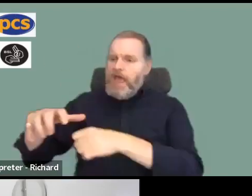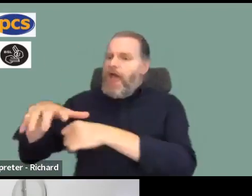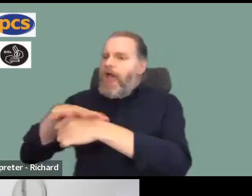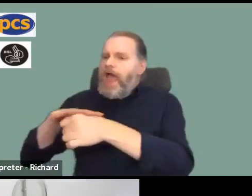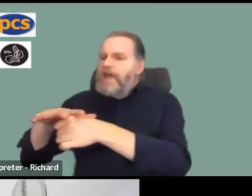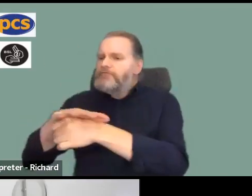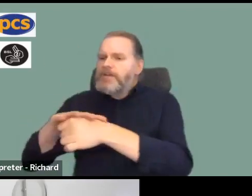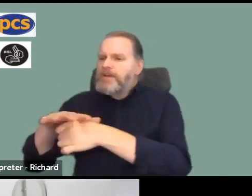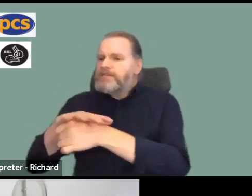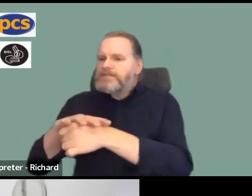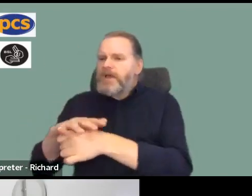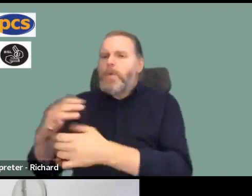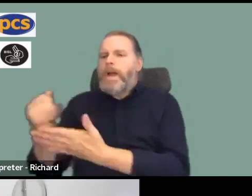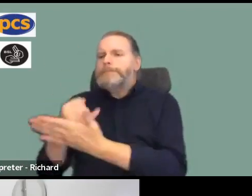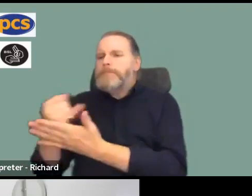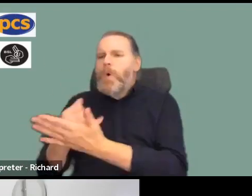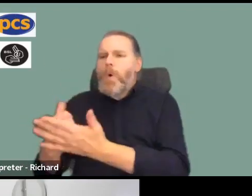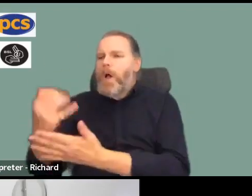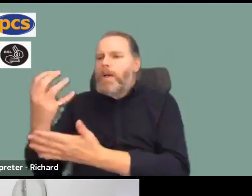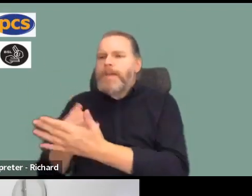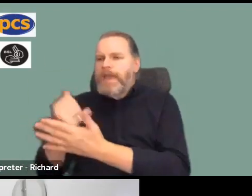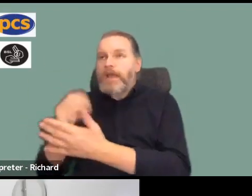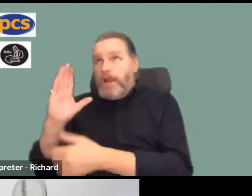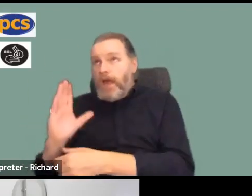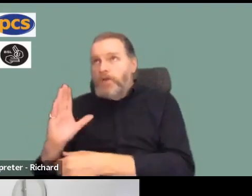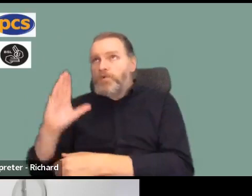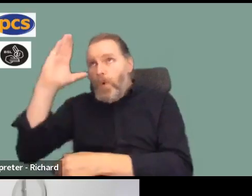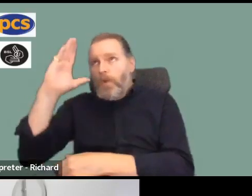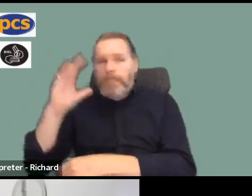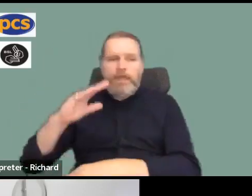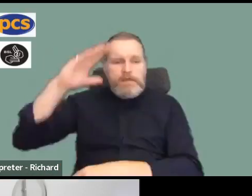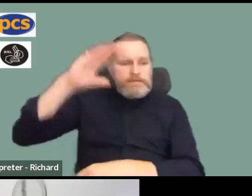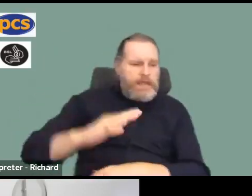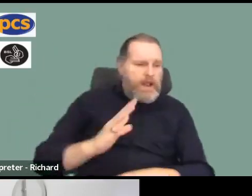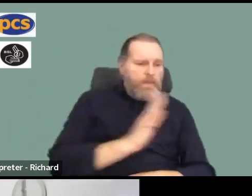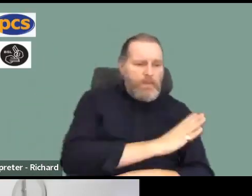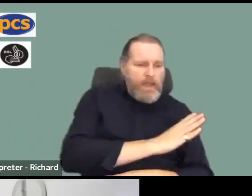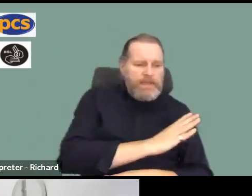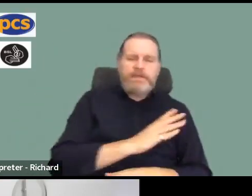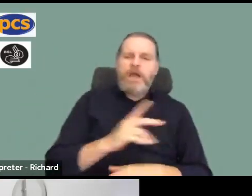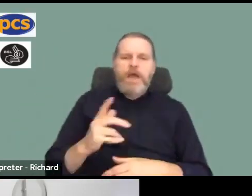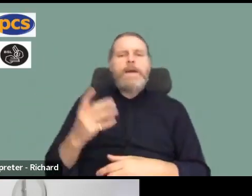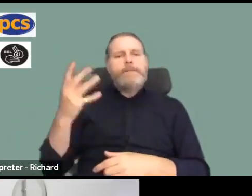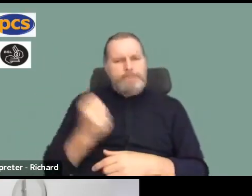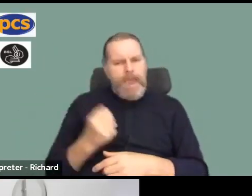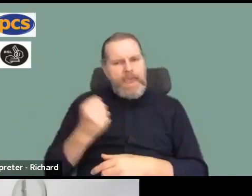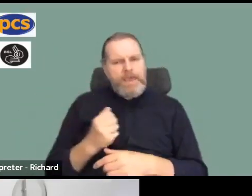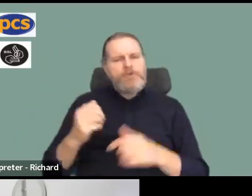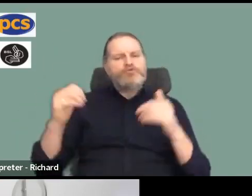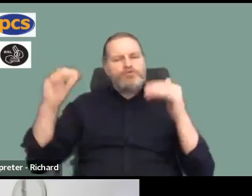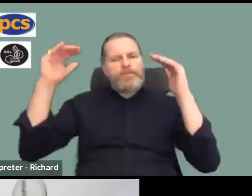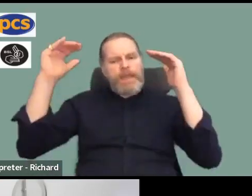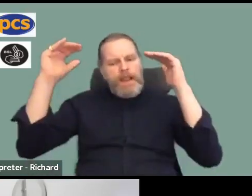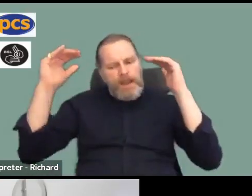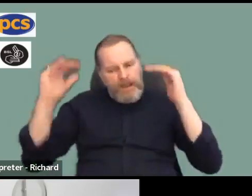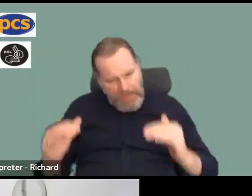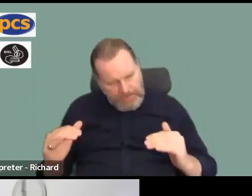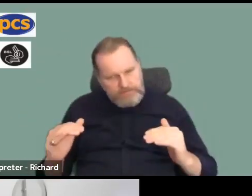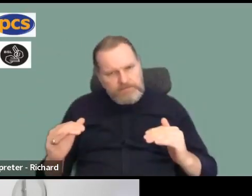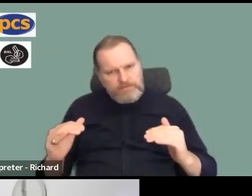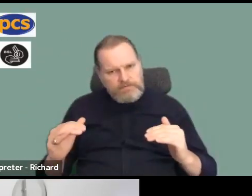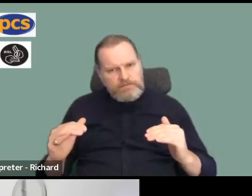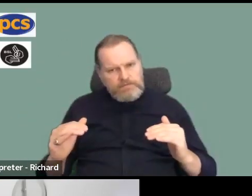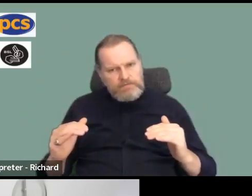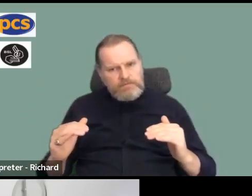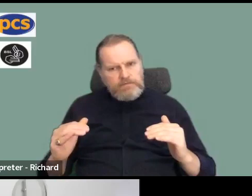pay is poorer, i.e. the north or the southwest, they should be paid less, because it's not fair on the